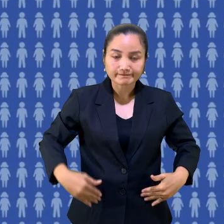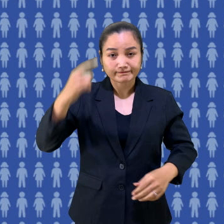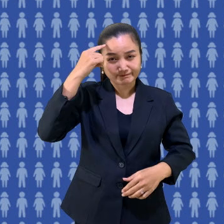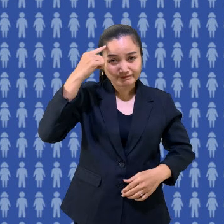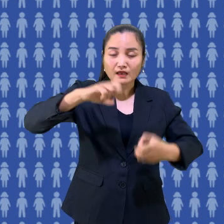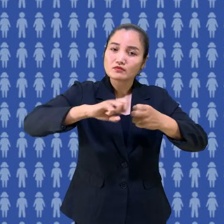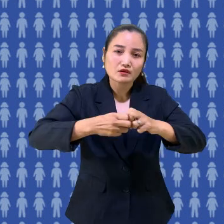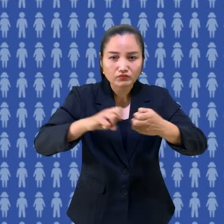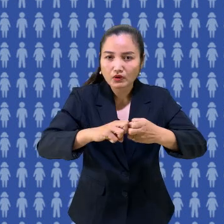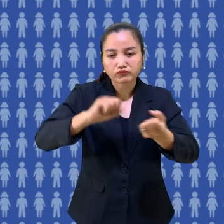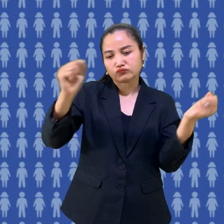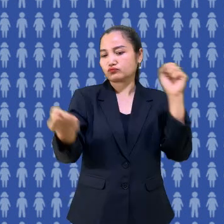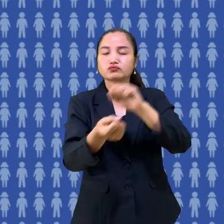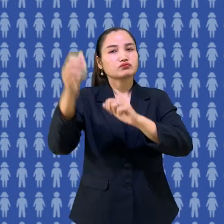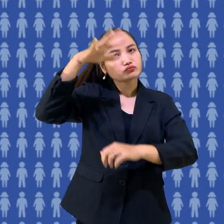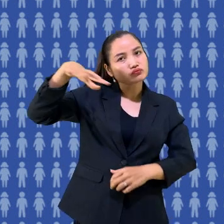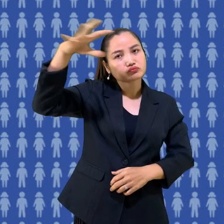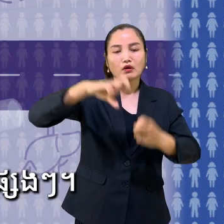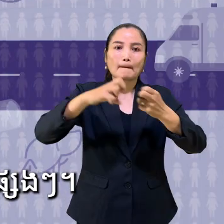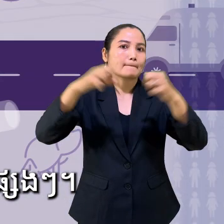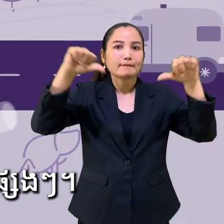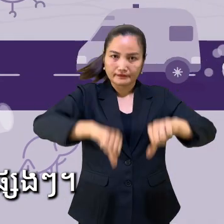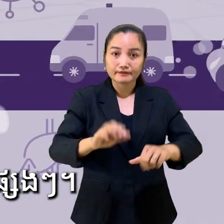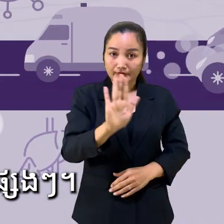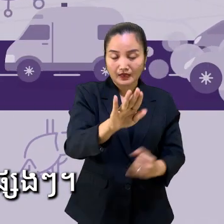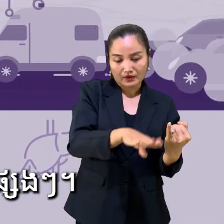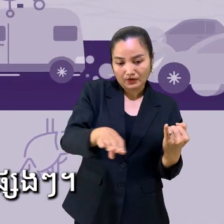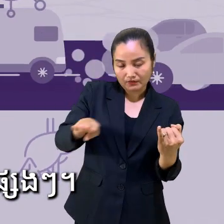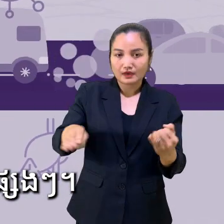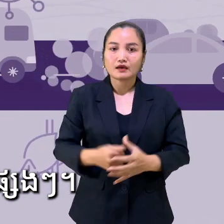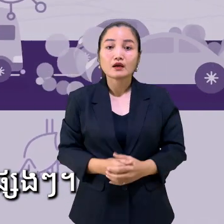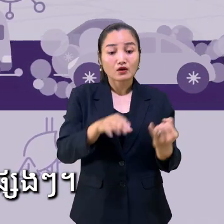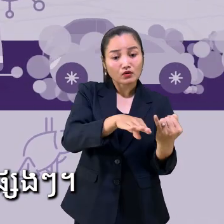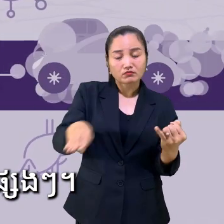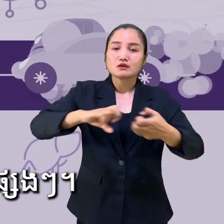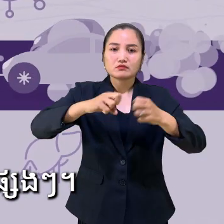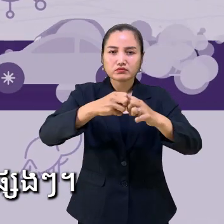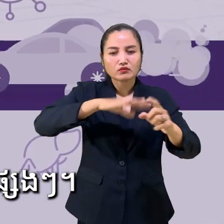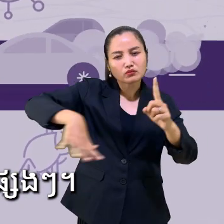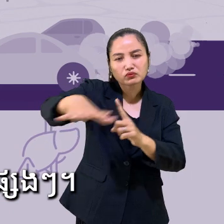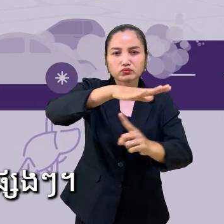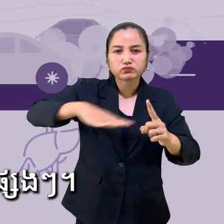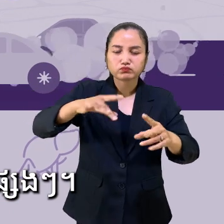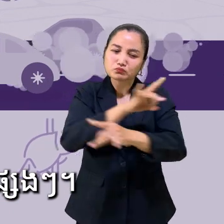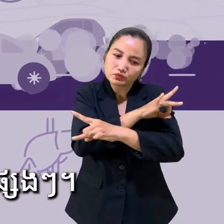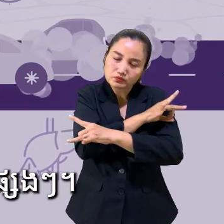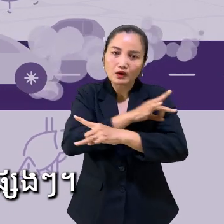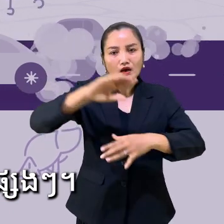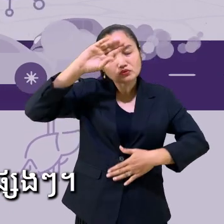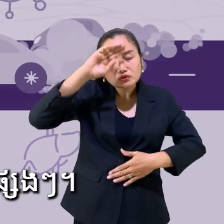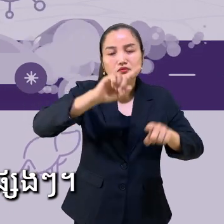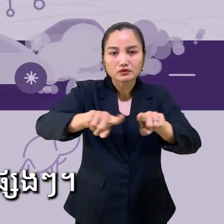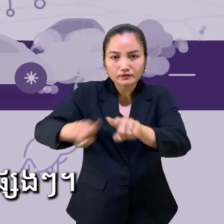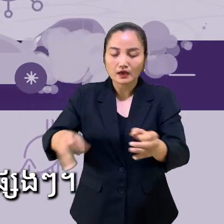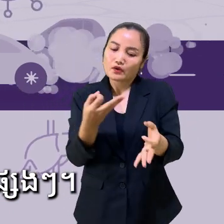vulnerable to the impacts of climate change. Children are more likely to suffer from air pollution, and deadly childhood